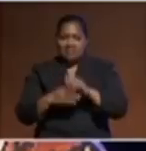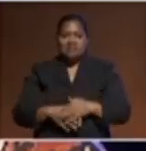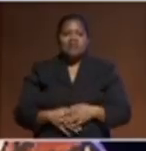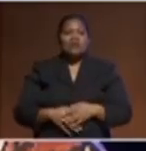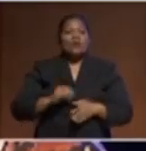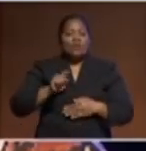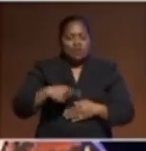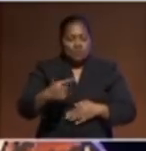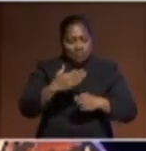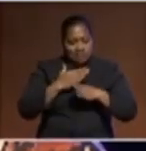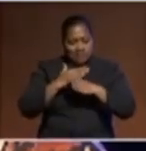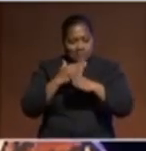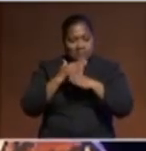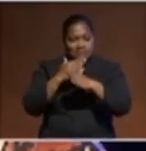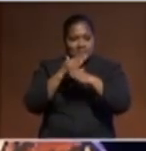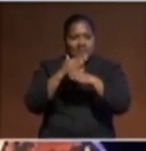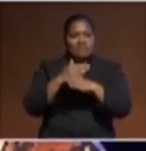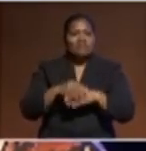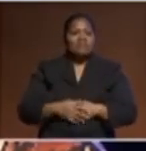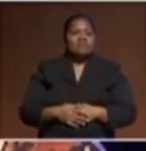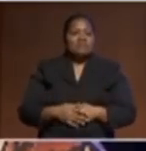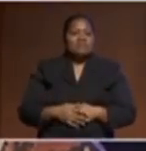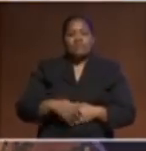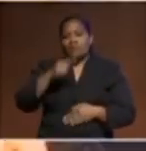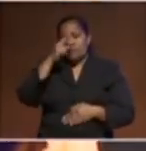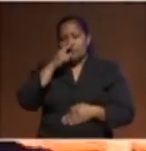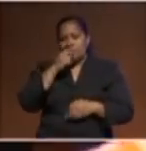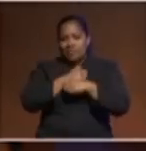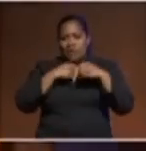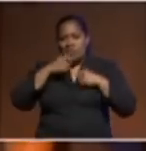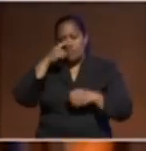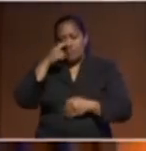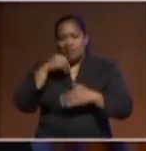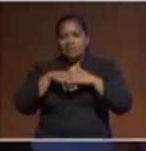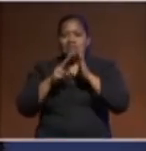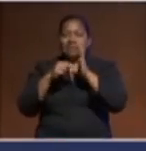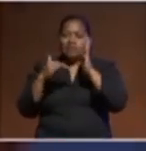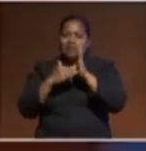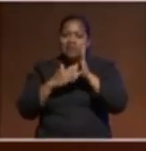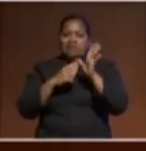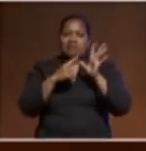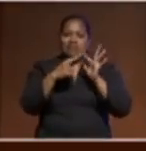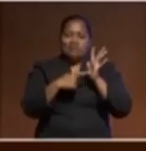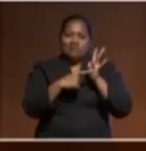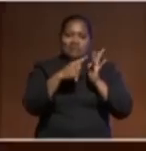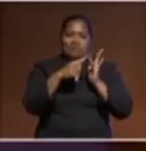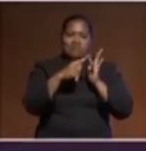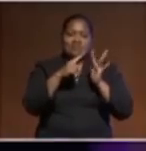for our people in Aotearoa, New Zealand. Please welcome to the stage, Prime Minister Ardern.